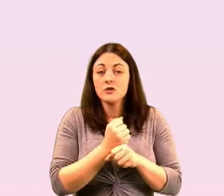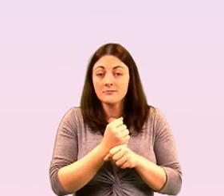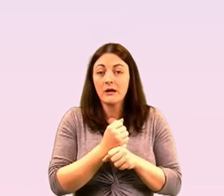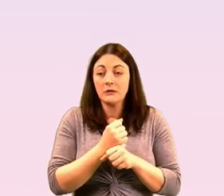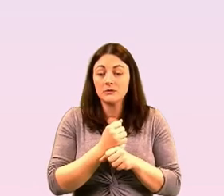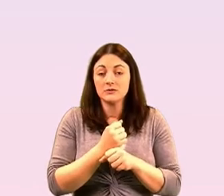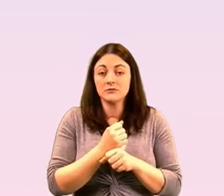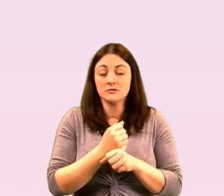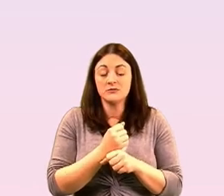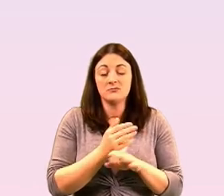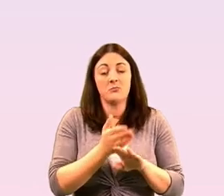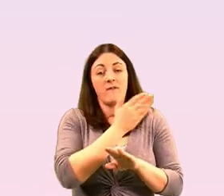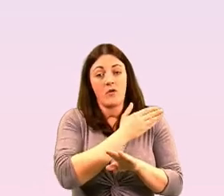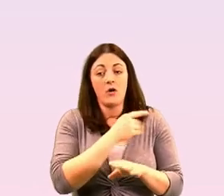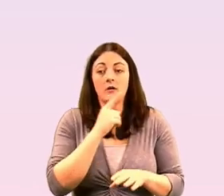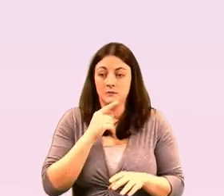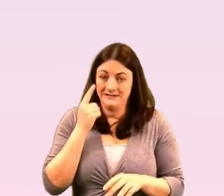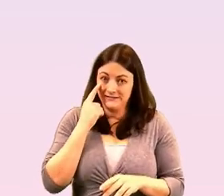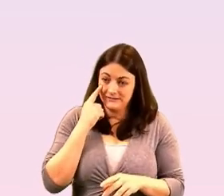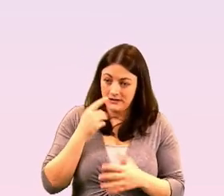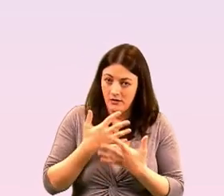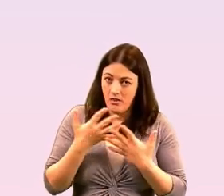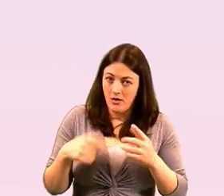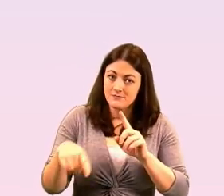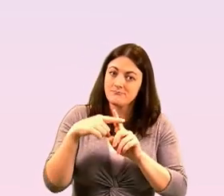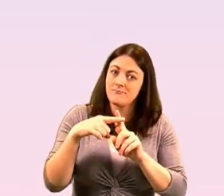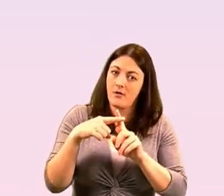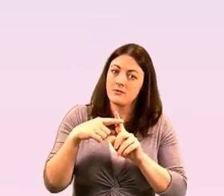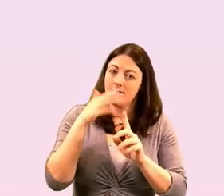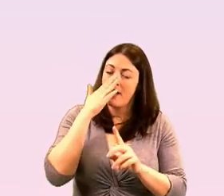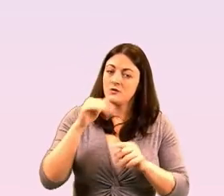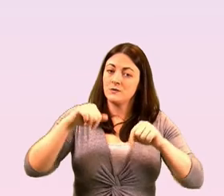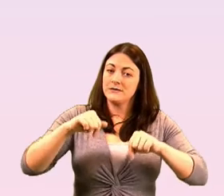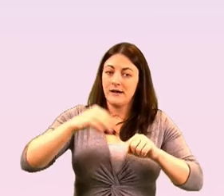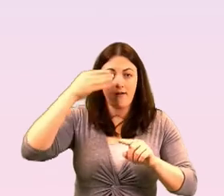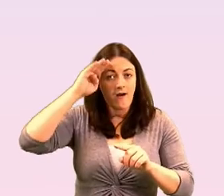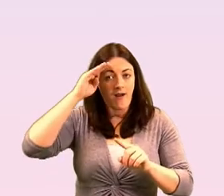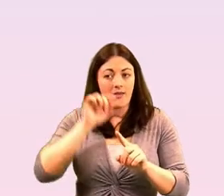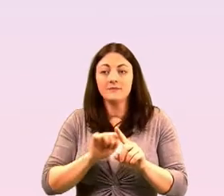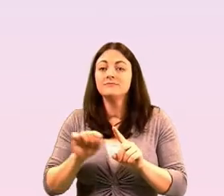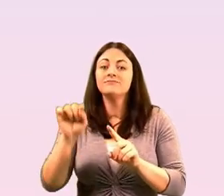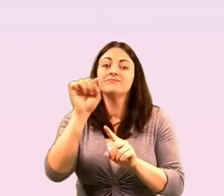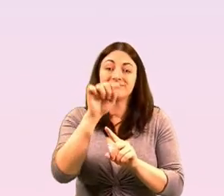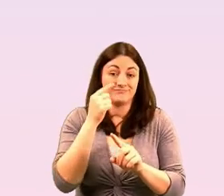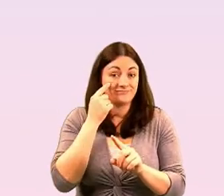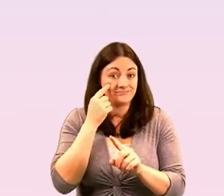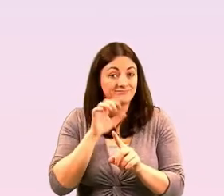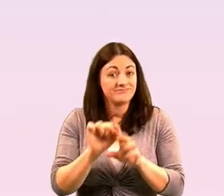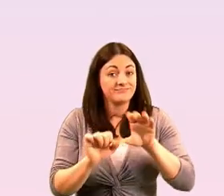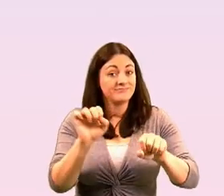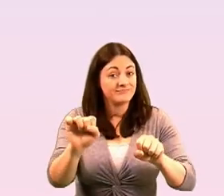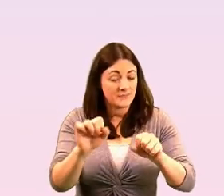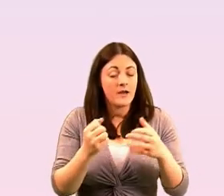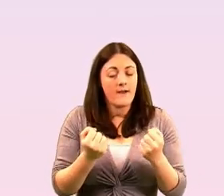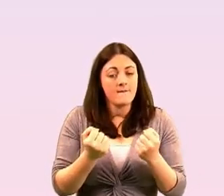a positive trajectory in ireland and i think that's really important to say to people you know so that to acknowledge i suppose